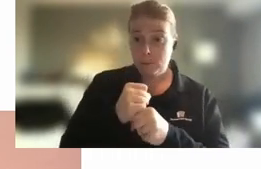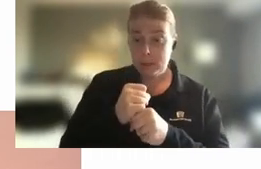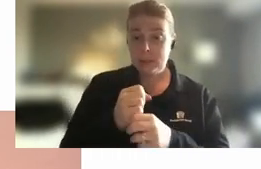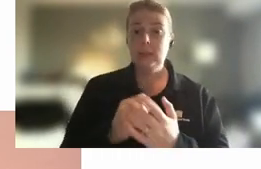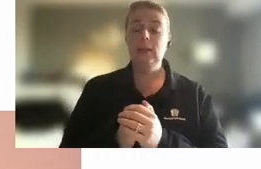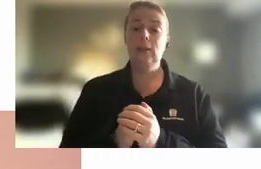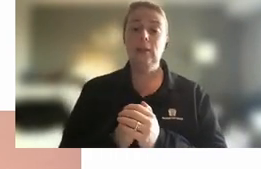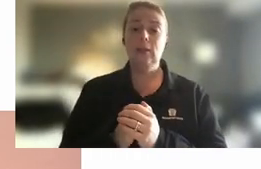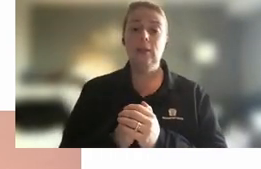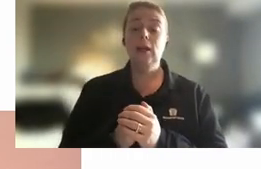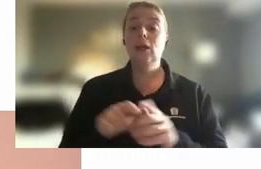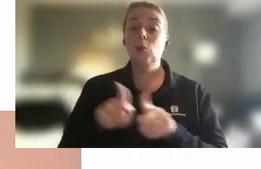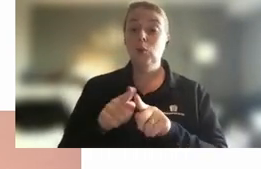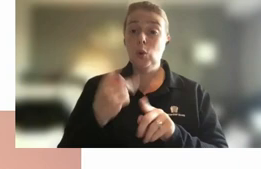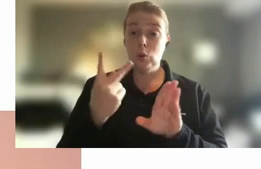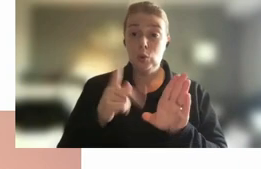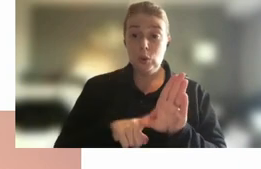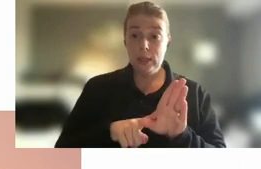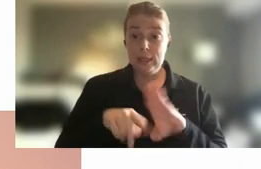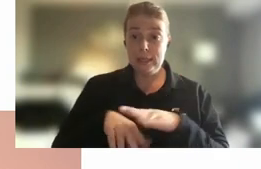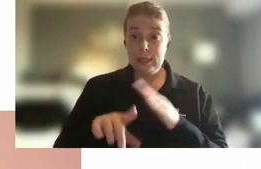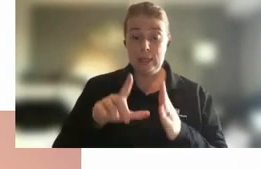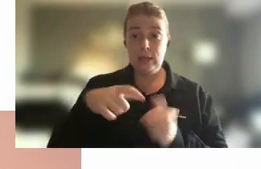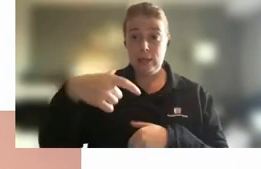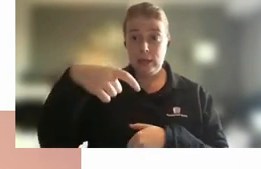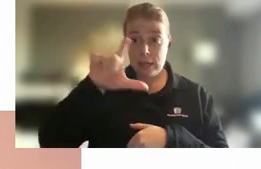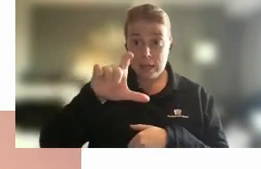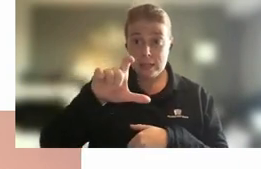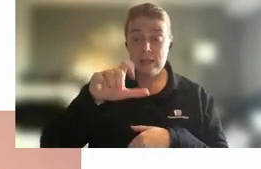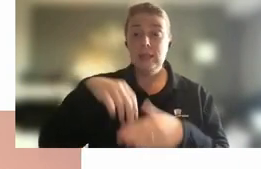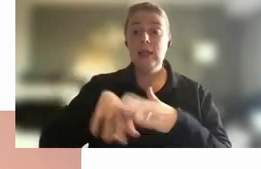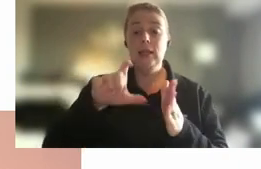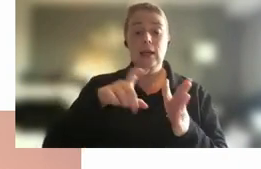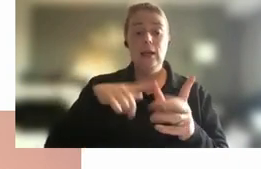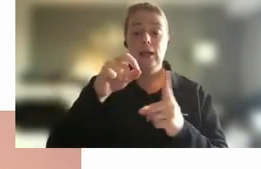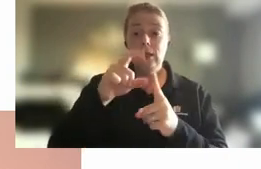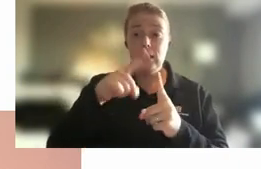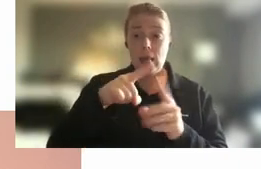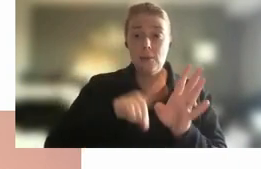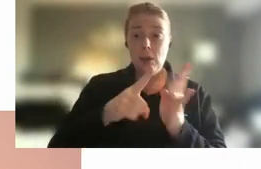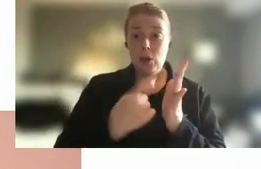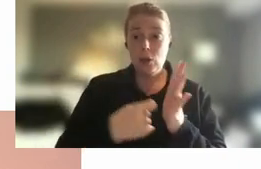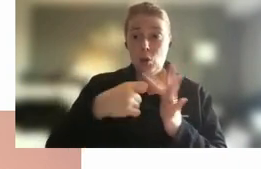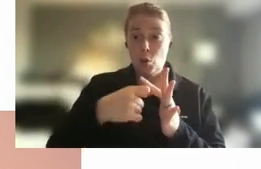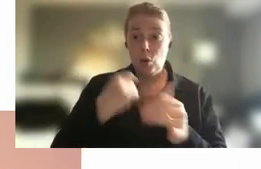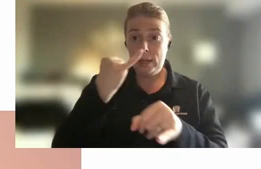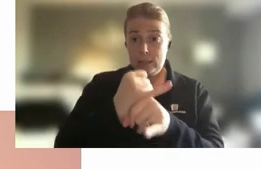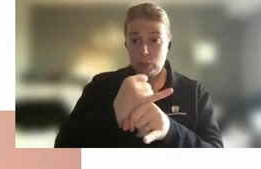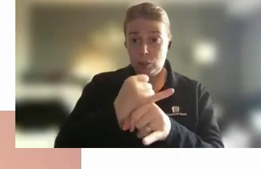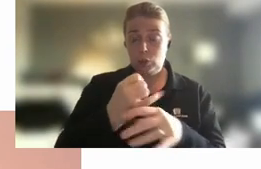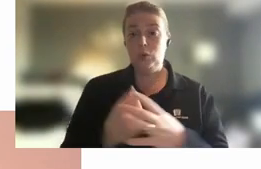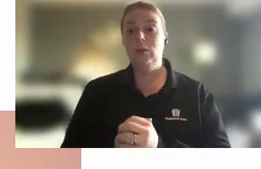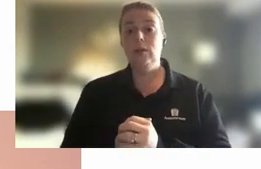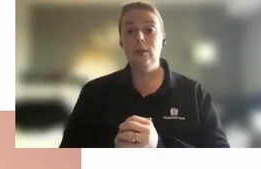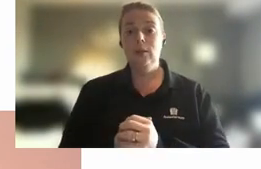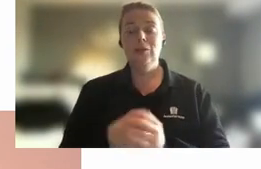I did actually also spend two years up in Cairns at the Cape York Institute on secondment from the APS at that stage so a little bit